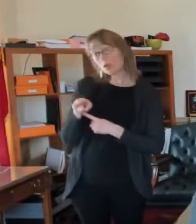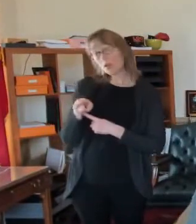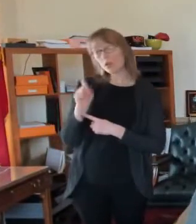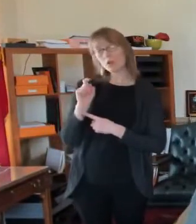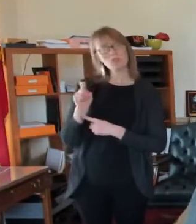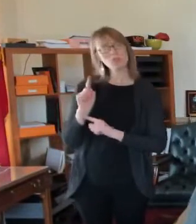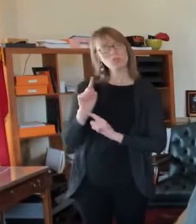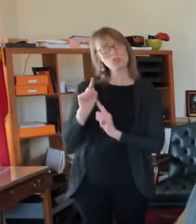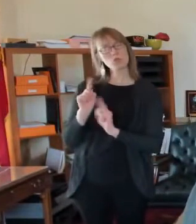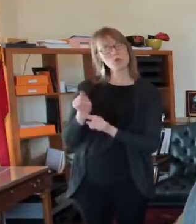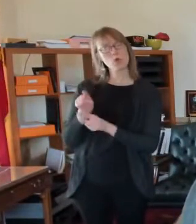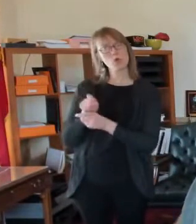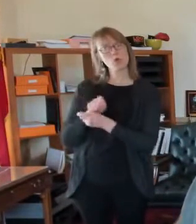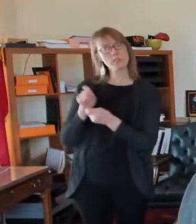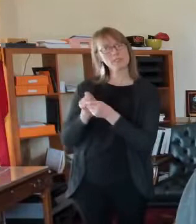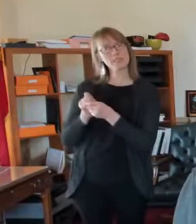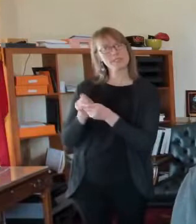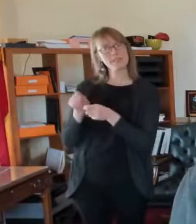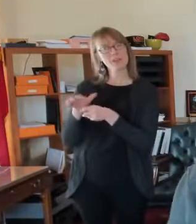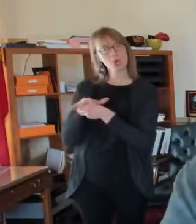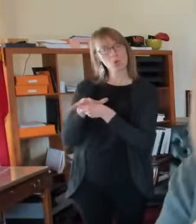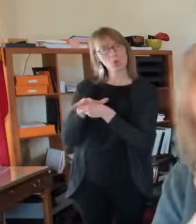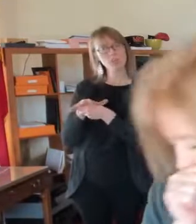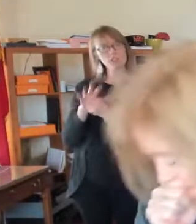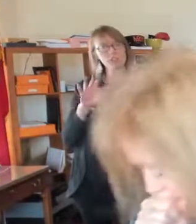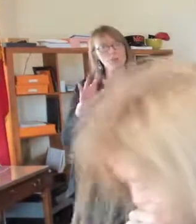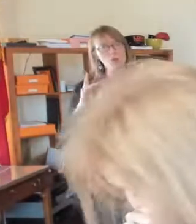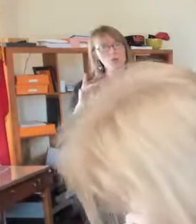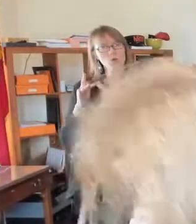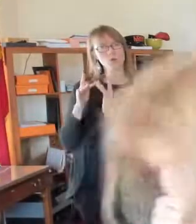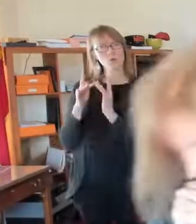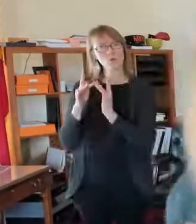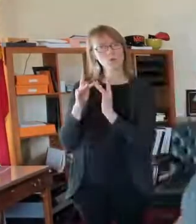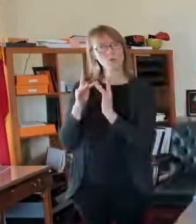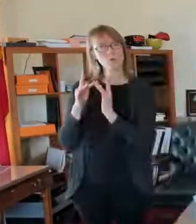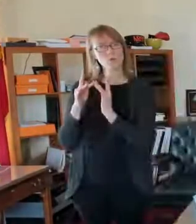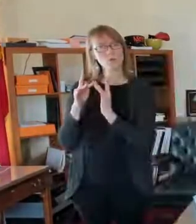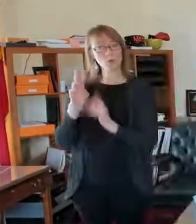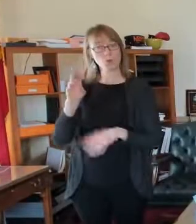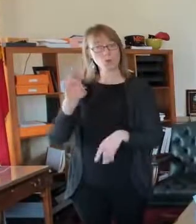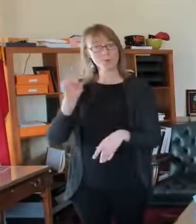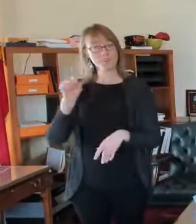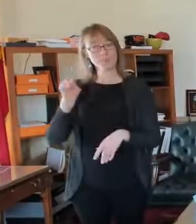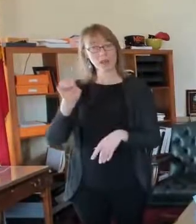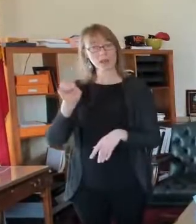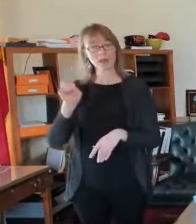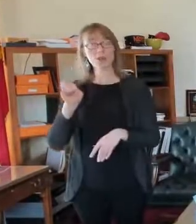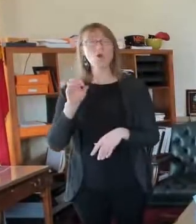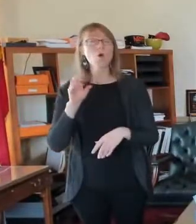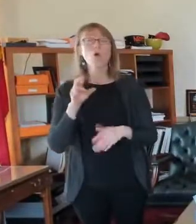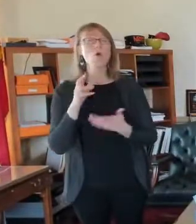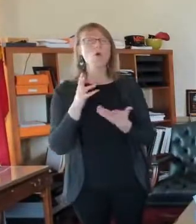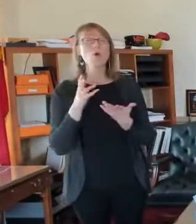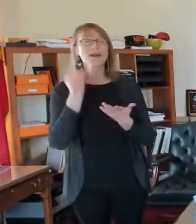websites or if you sign up for the state navigation website? Does that get you in everywhere?